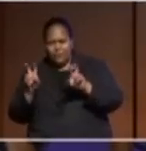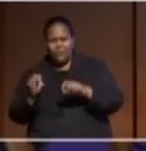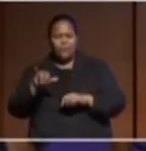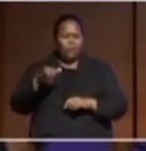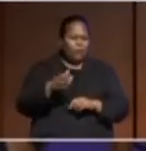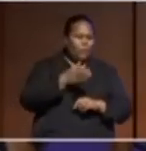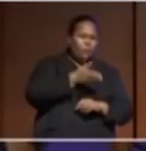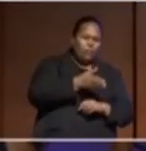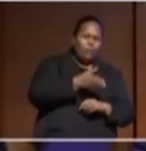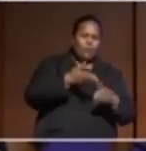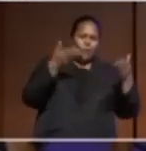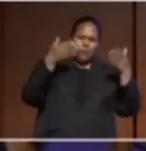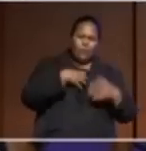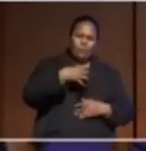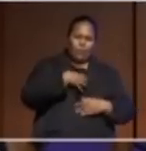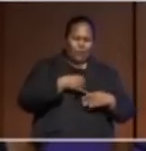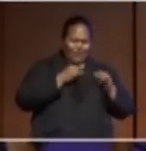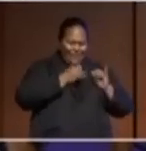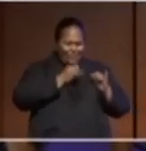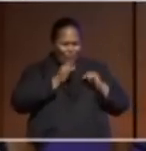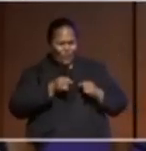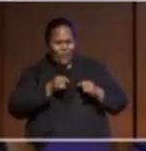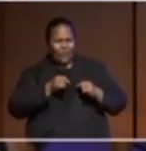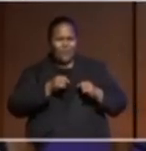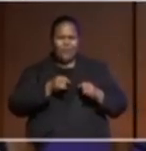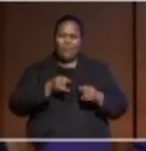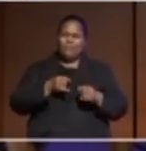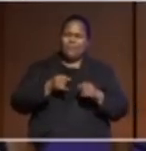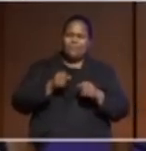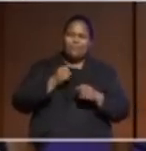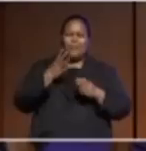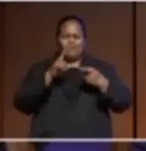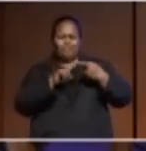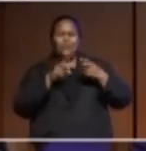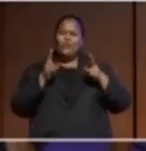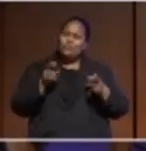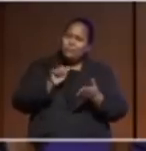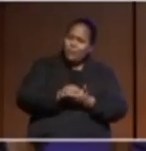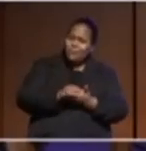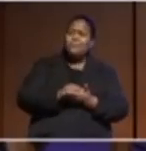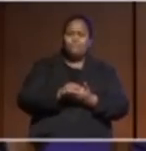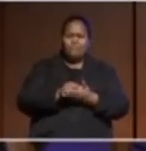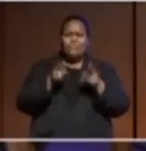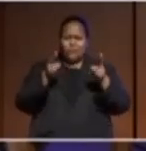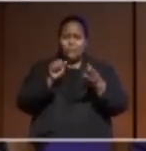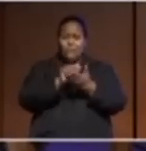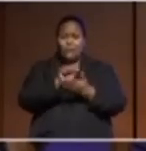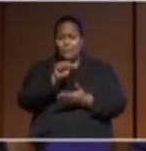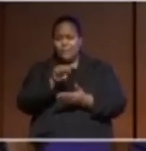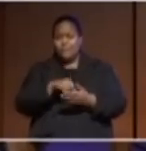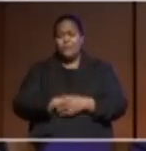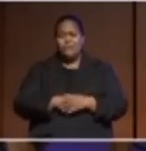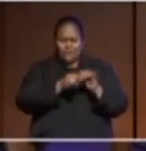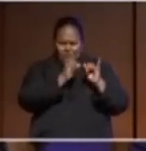more individualistic. You know, we talk about human rights and human rights are targeted towards the